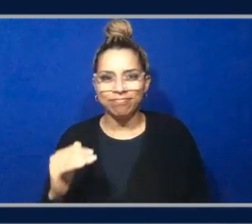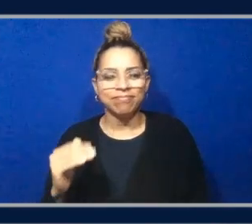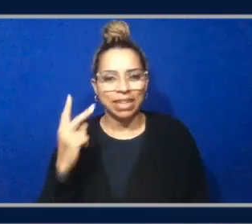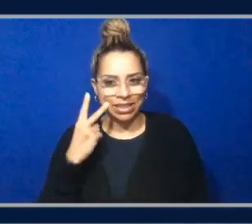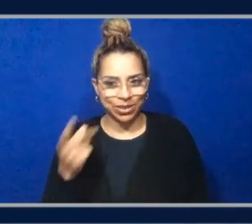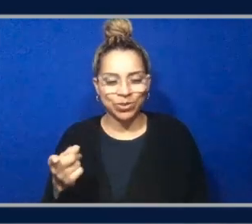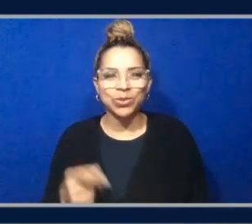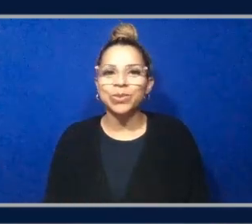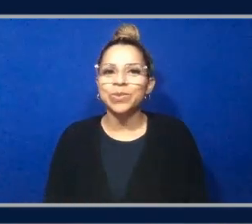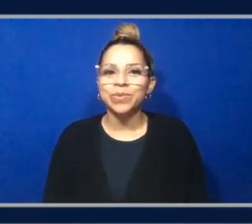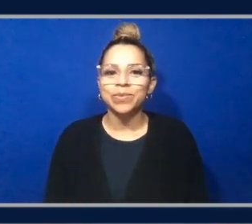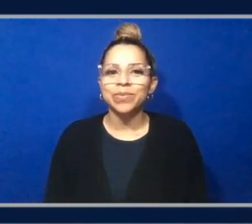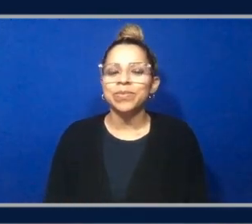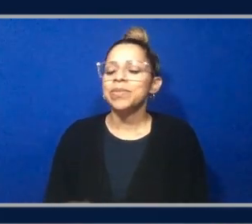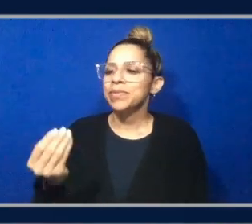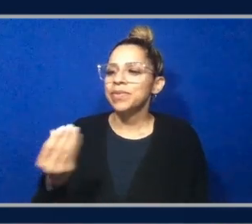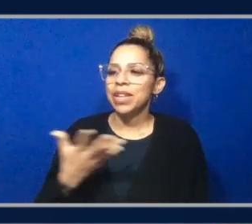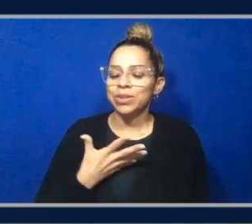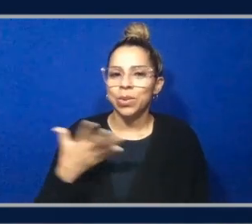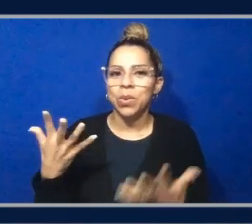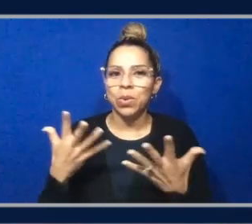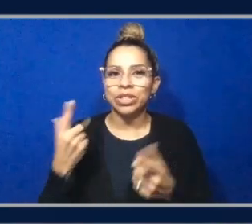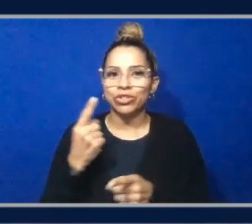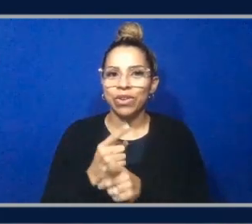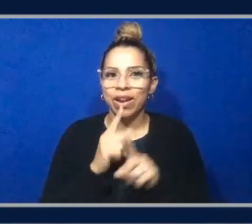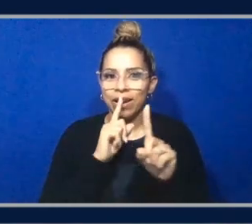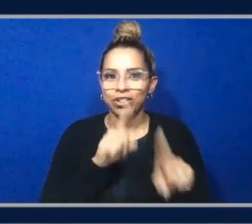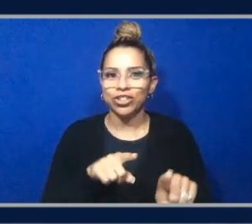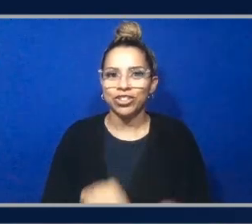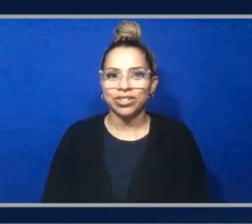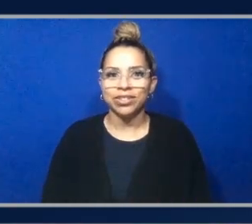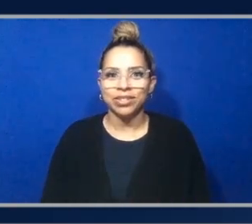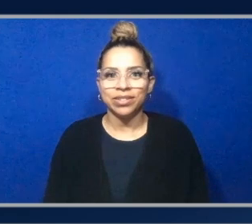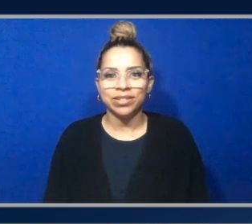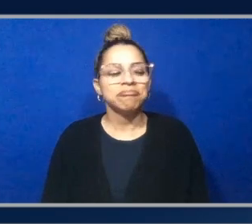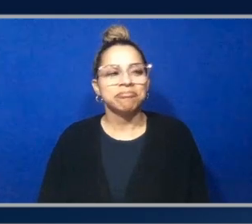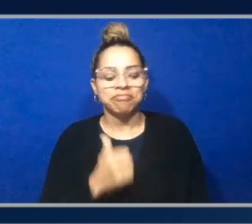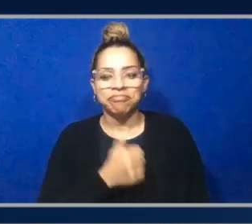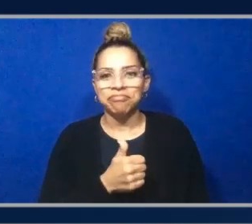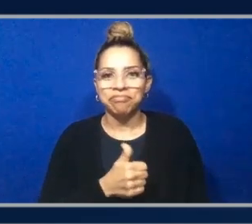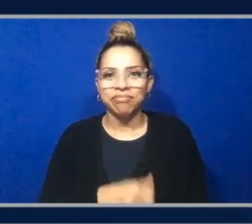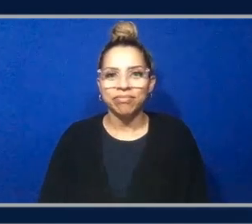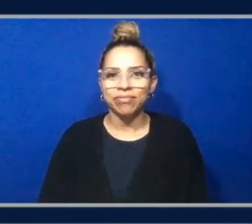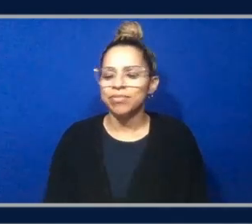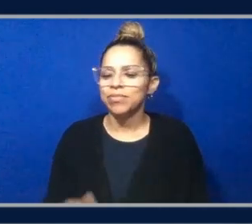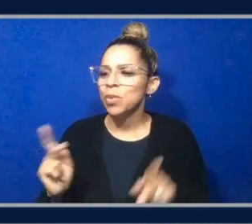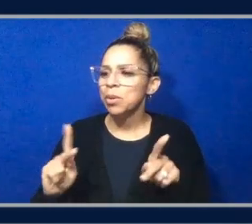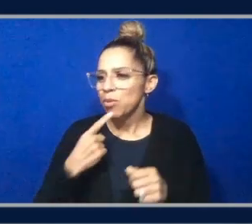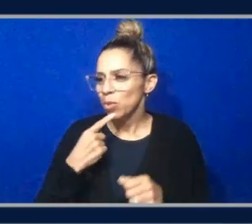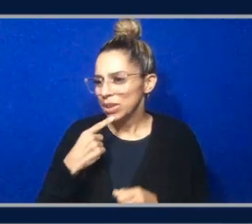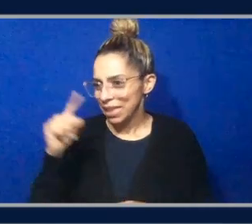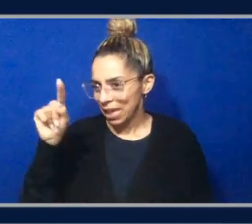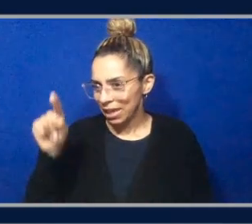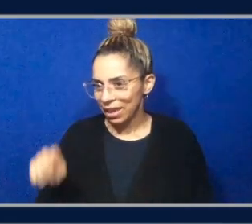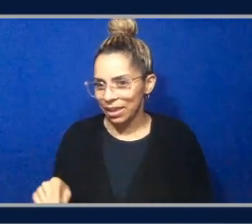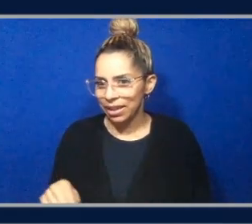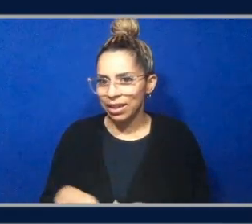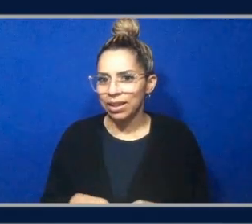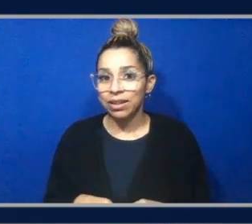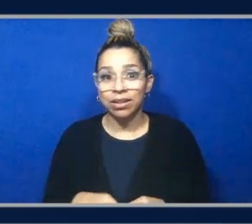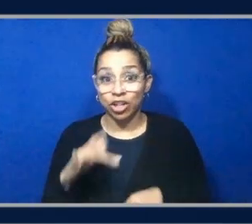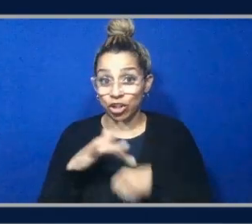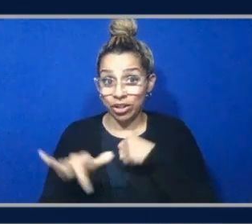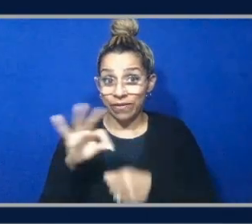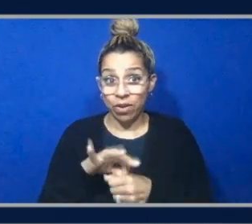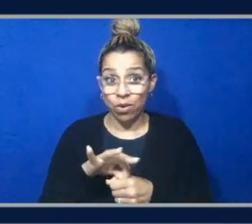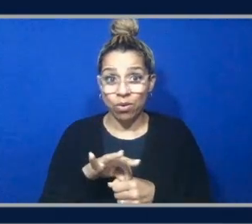what you think the right answer is. Yeah. Okay. Okay. What are people saying? Well, any early votes? No early votes so far, but